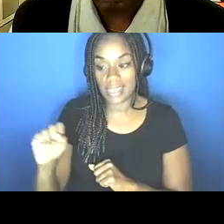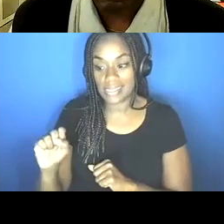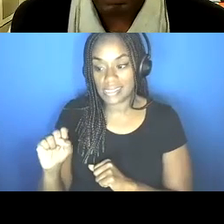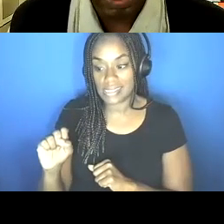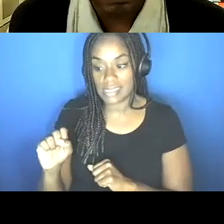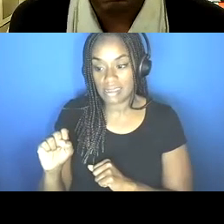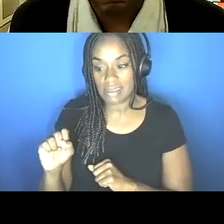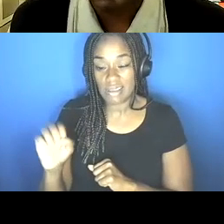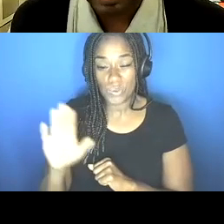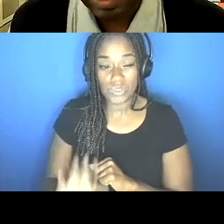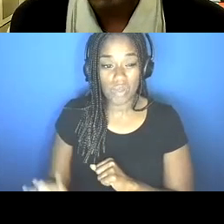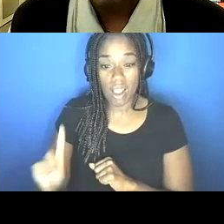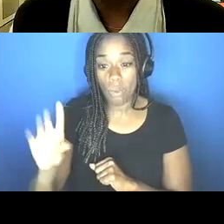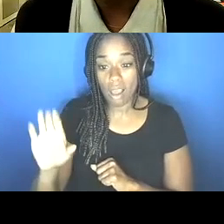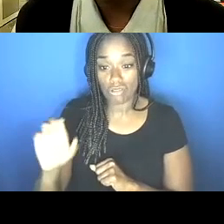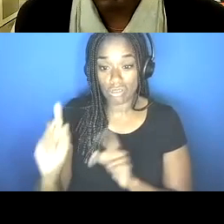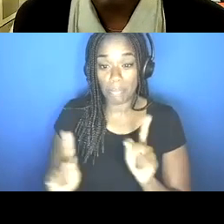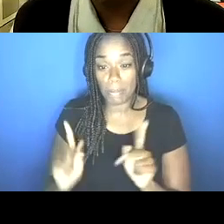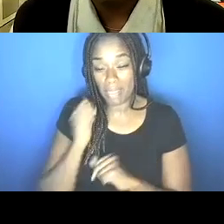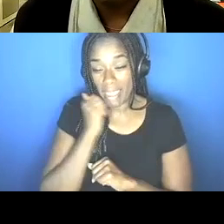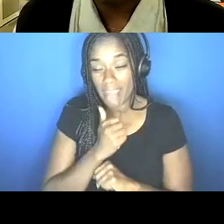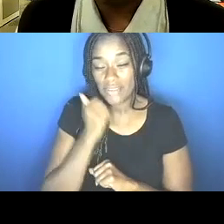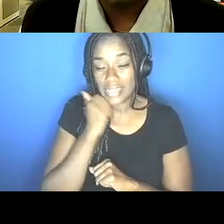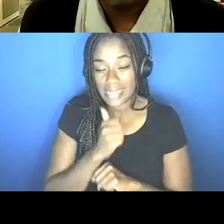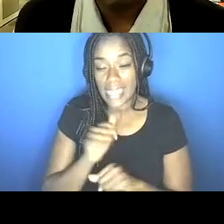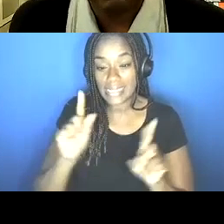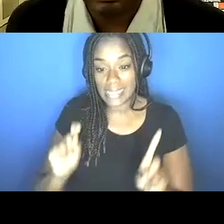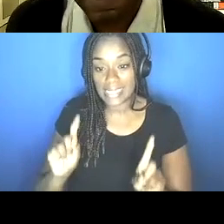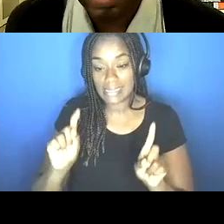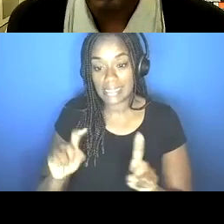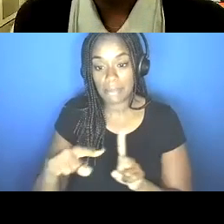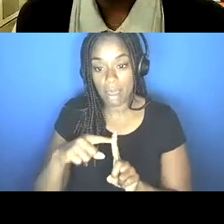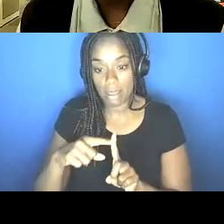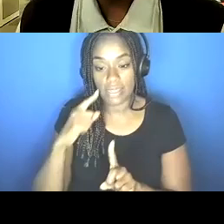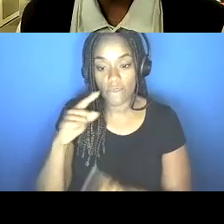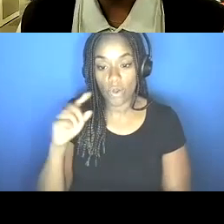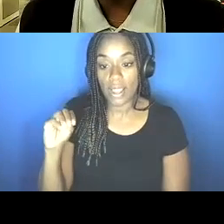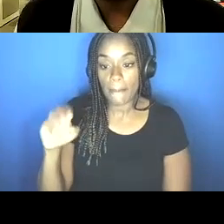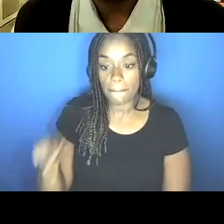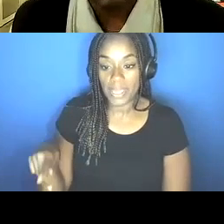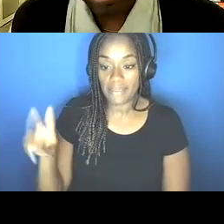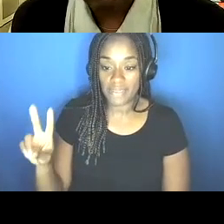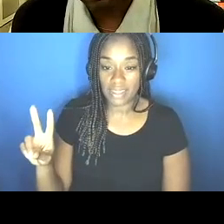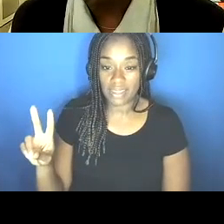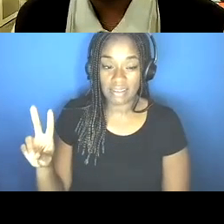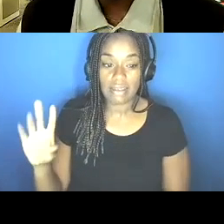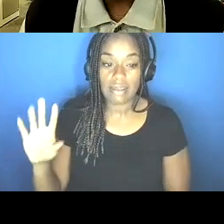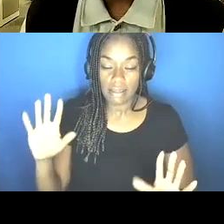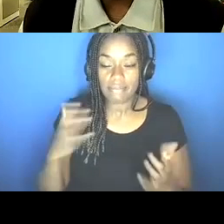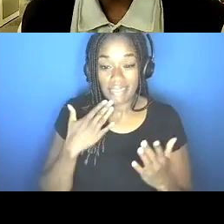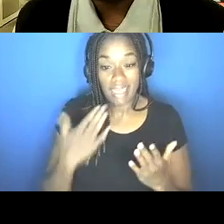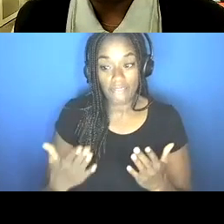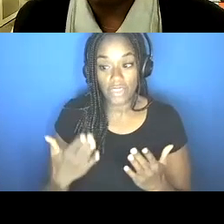upwards of nearly a hundred folks a day, um, testing positive, uh, for, um, MPV. Luckily we were able to flatten that curve,